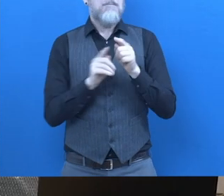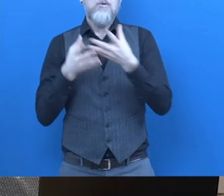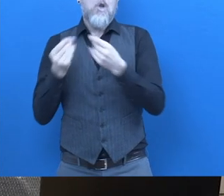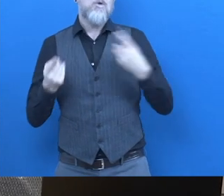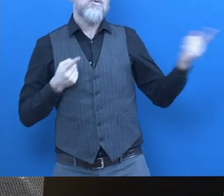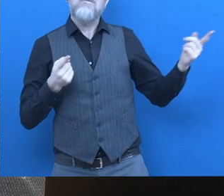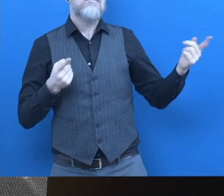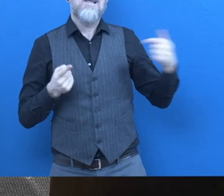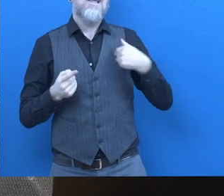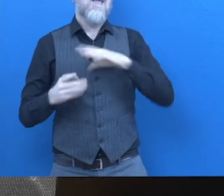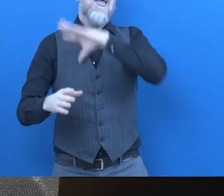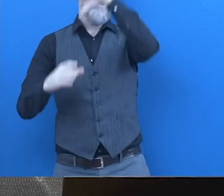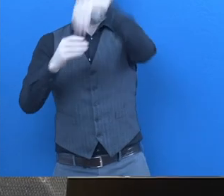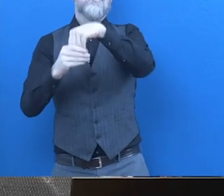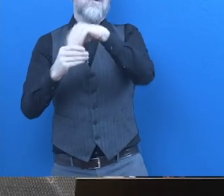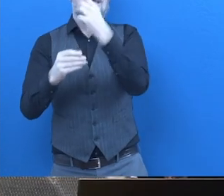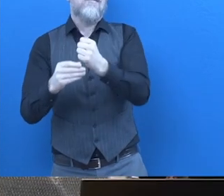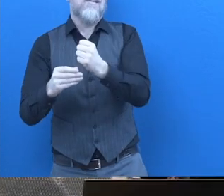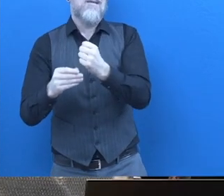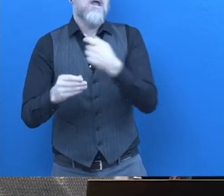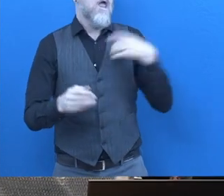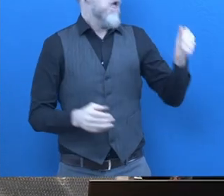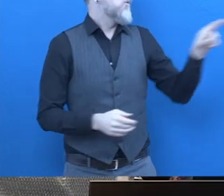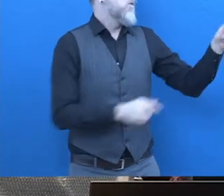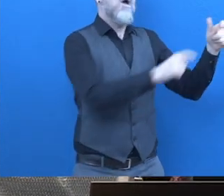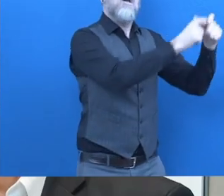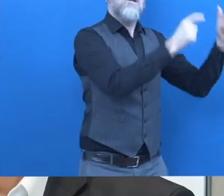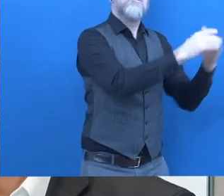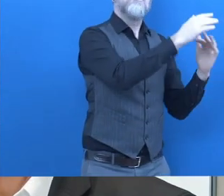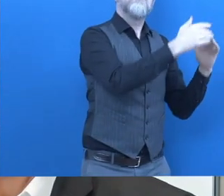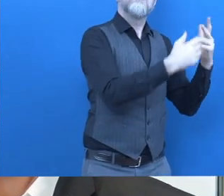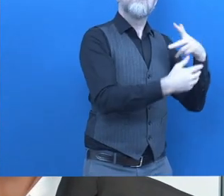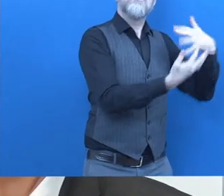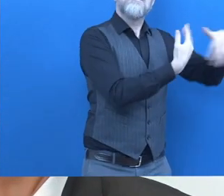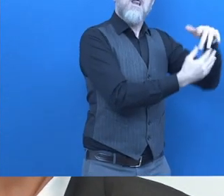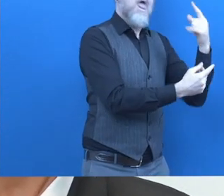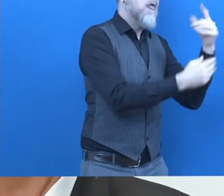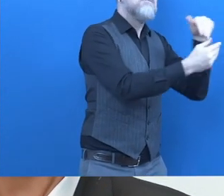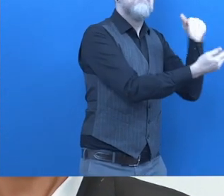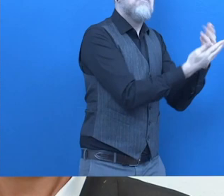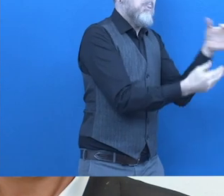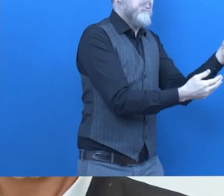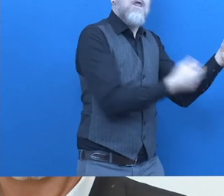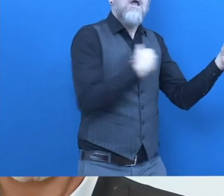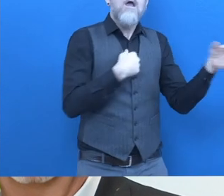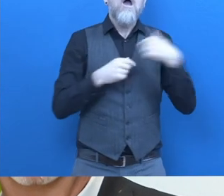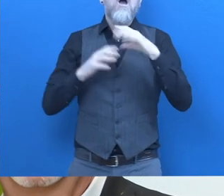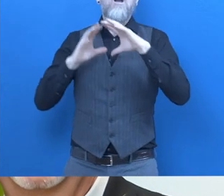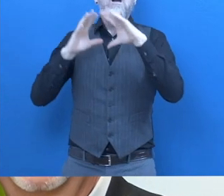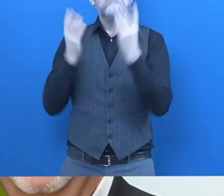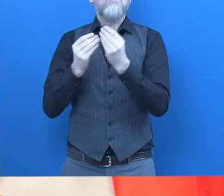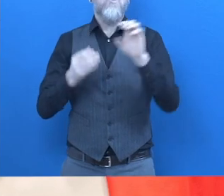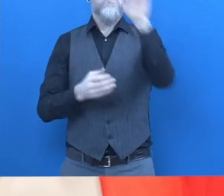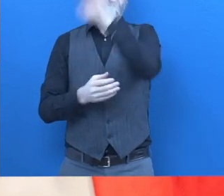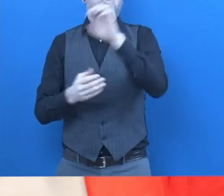sets. Us apart from all other solutions. There are many inclusion companies that are successful in one region, but